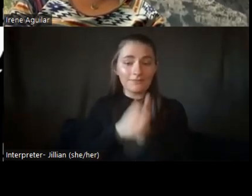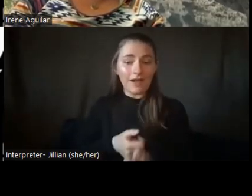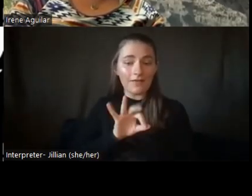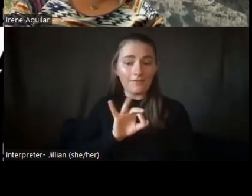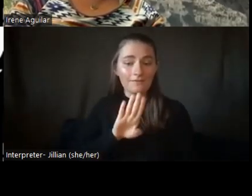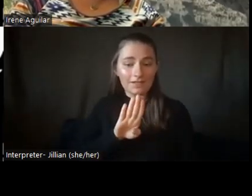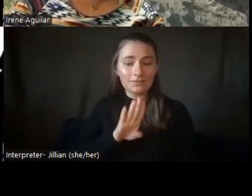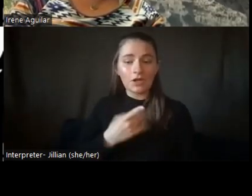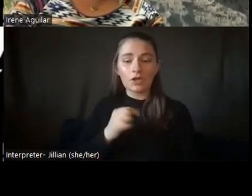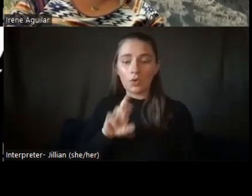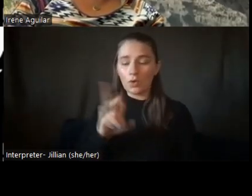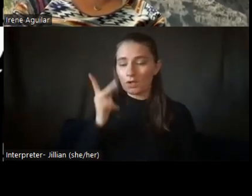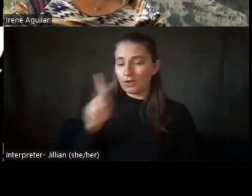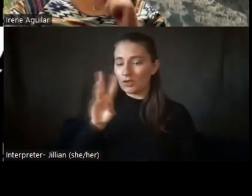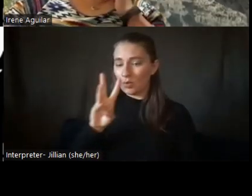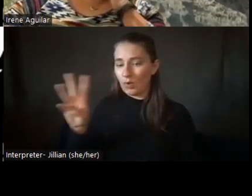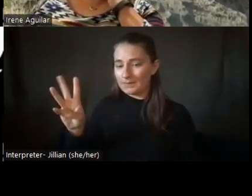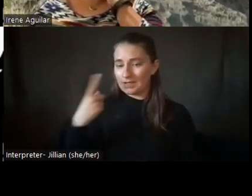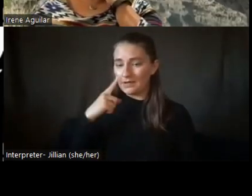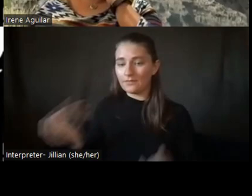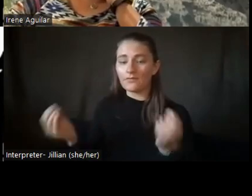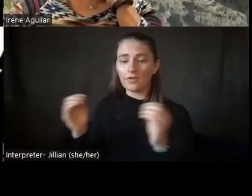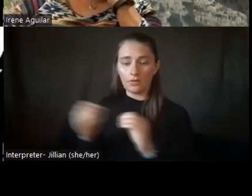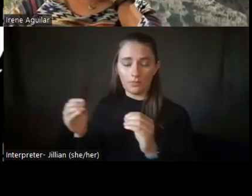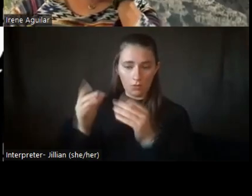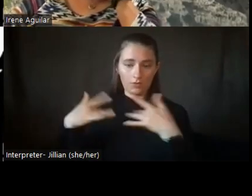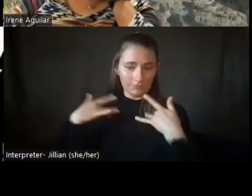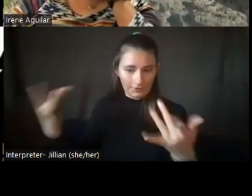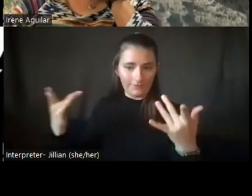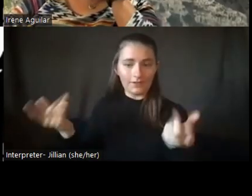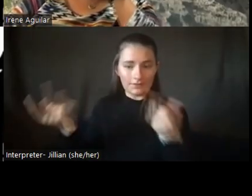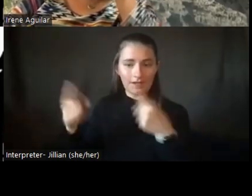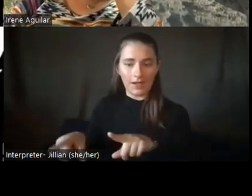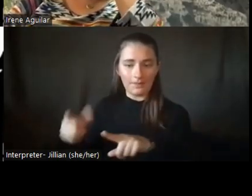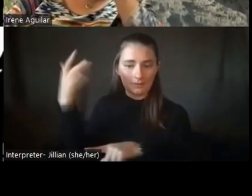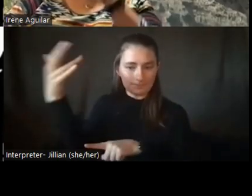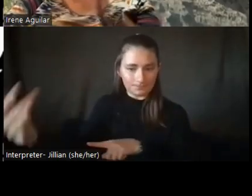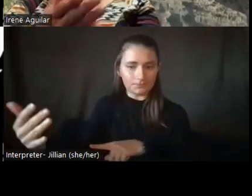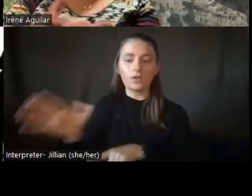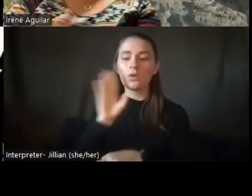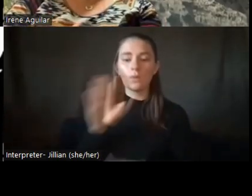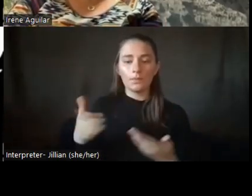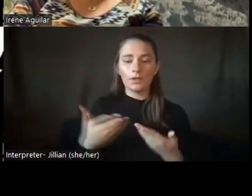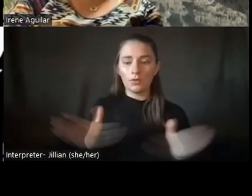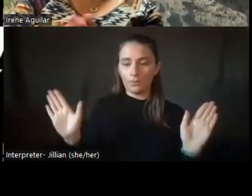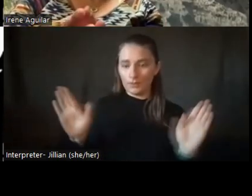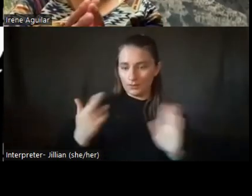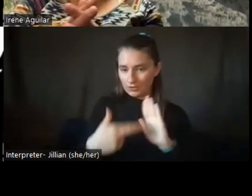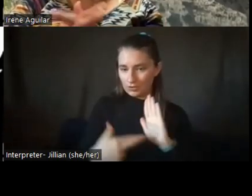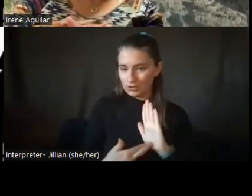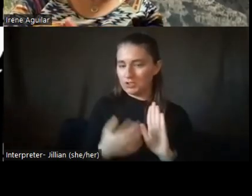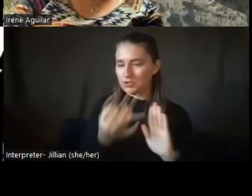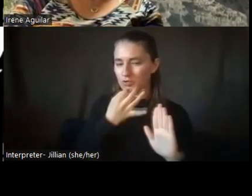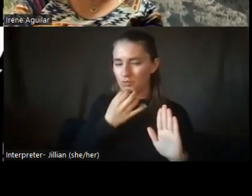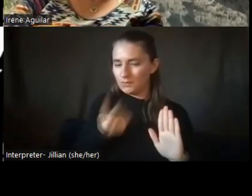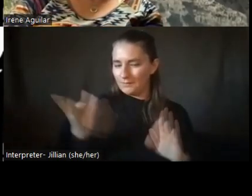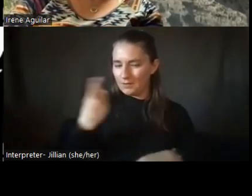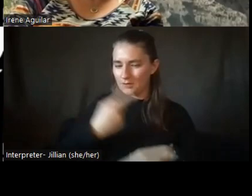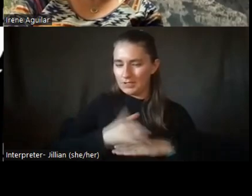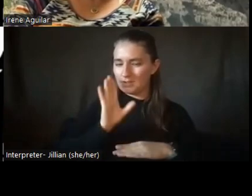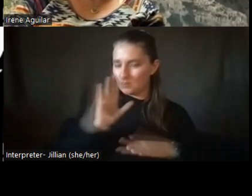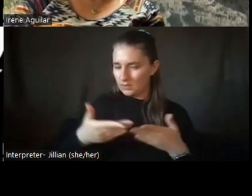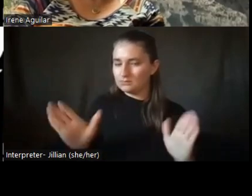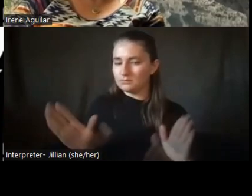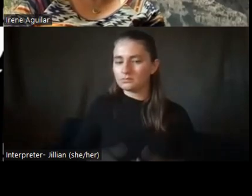for more details coming forward. We will also be opening registration for that event very soon, within the next few days. And